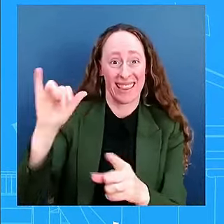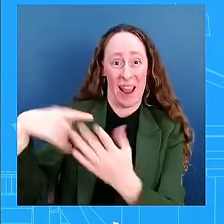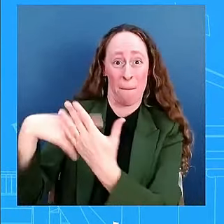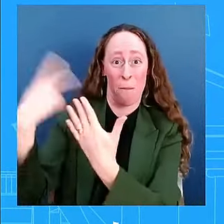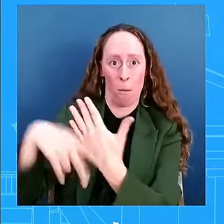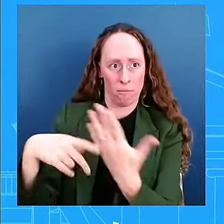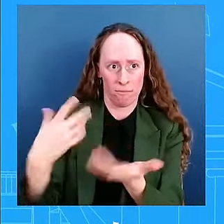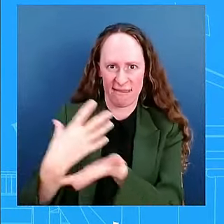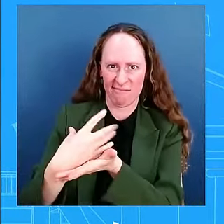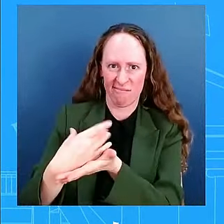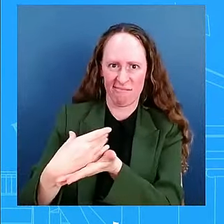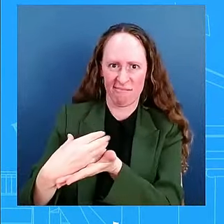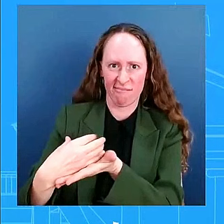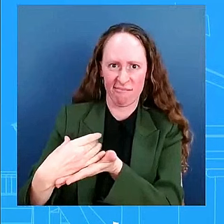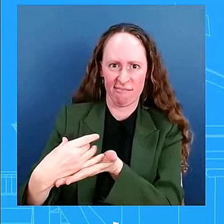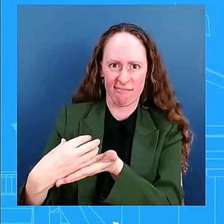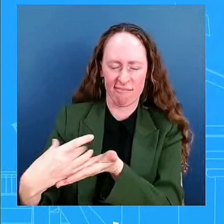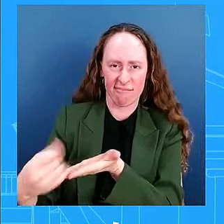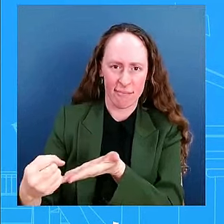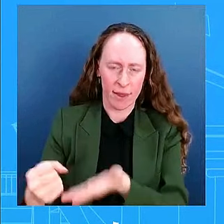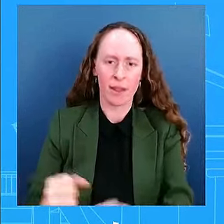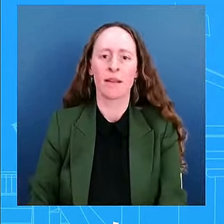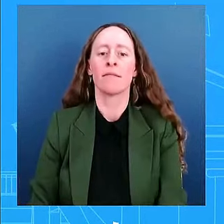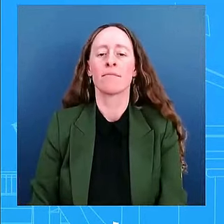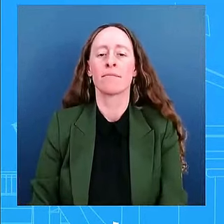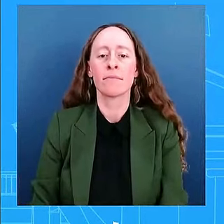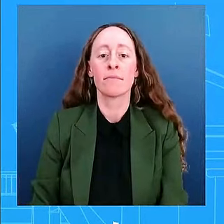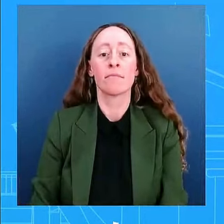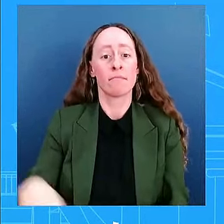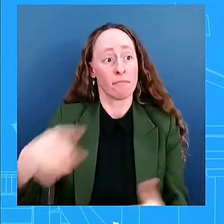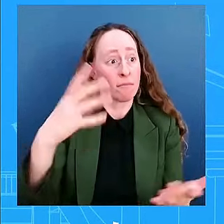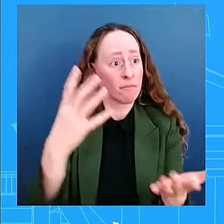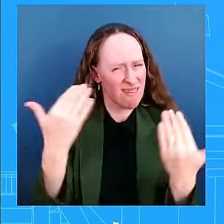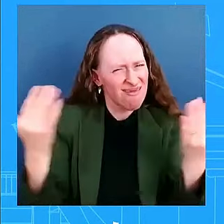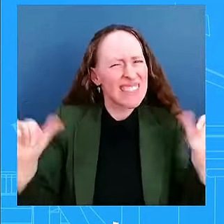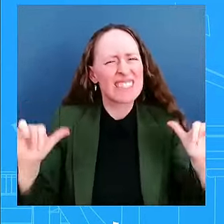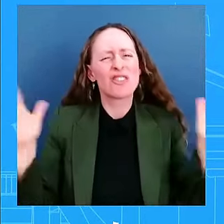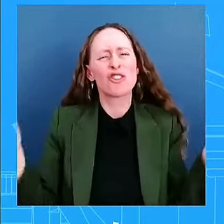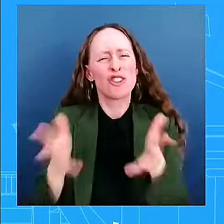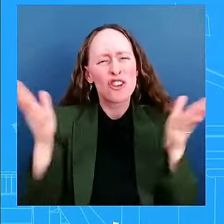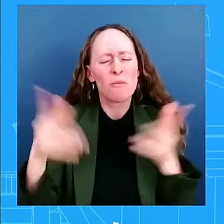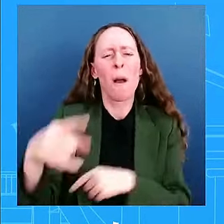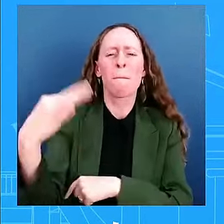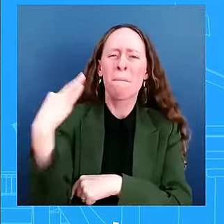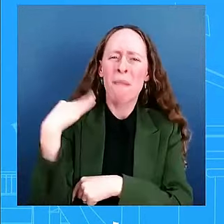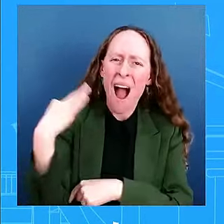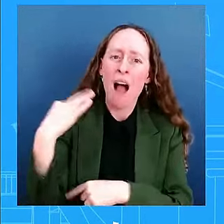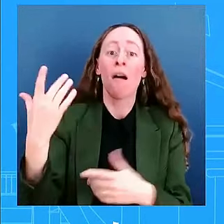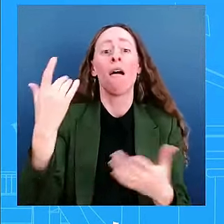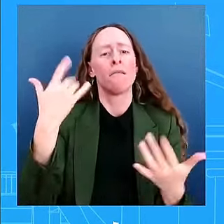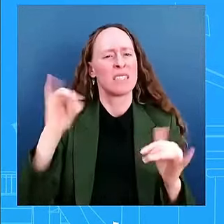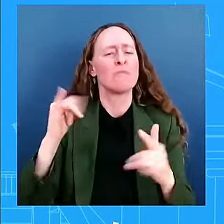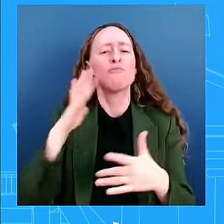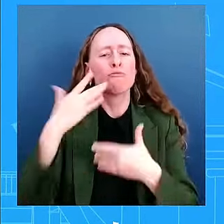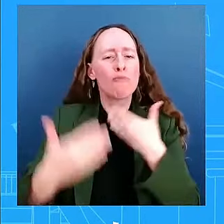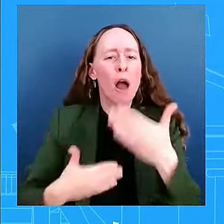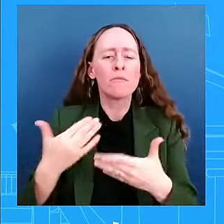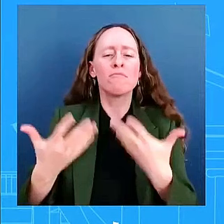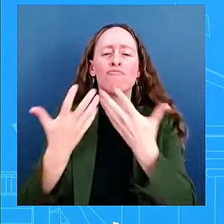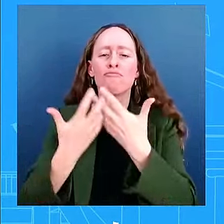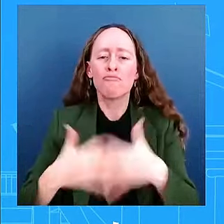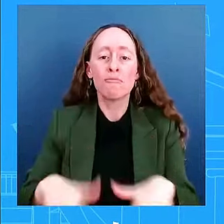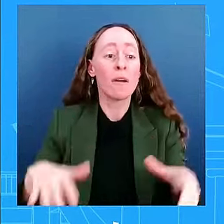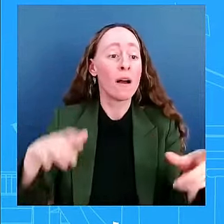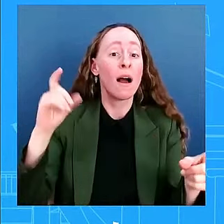for these loans, and SBA will continue to process them and disperse assistance as soon as Congress does its